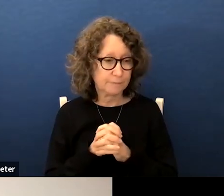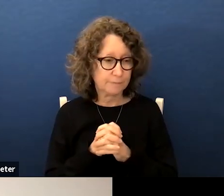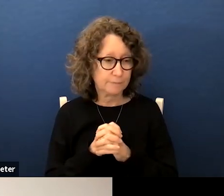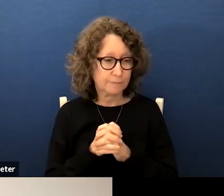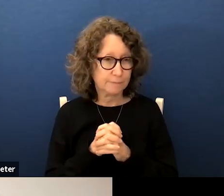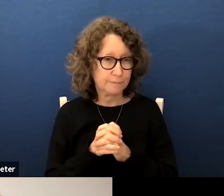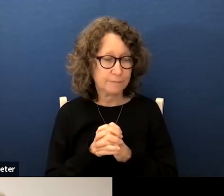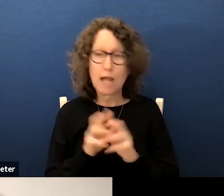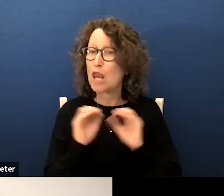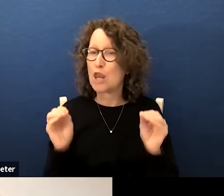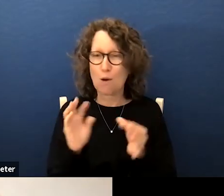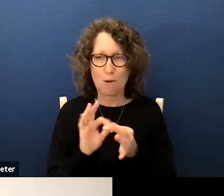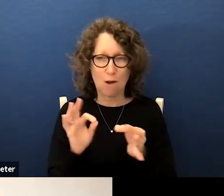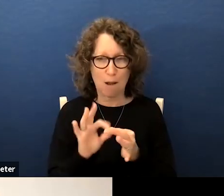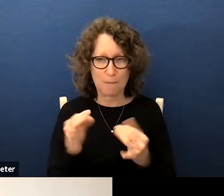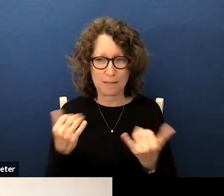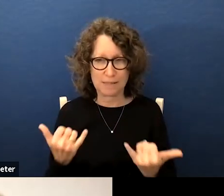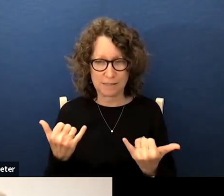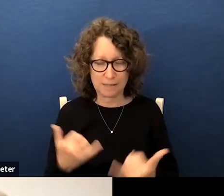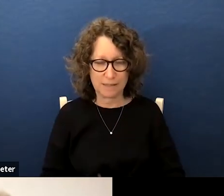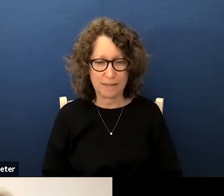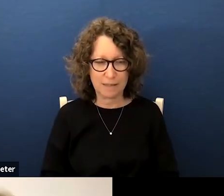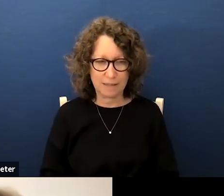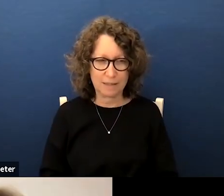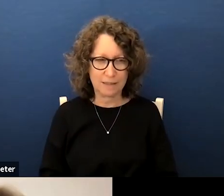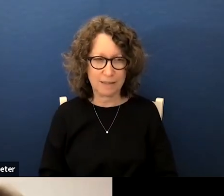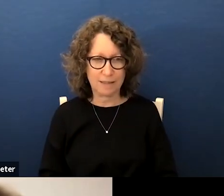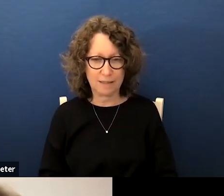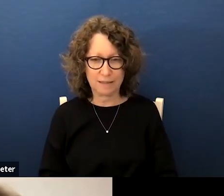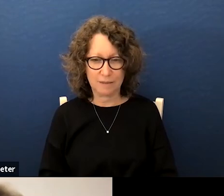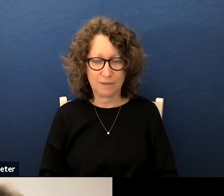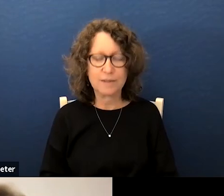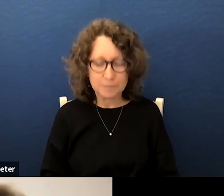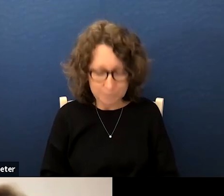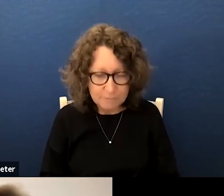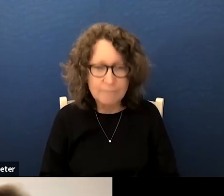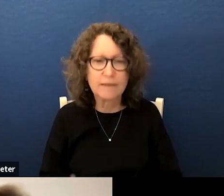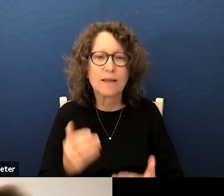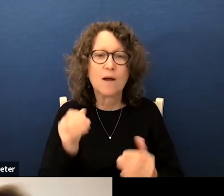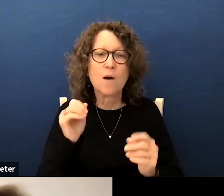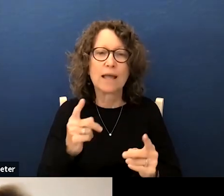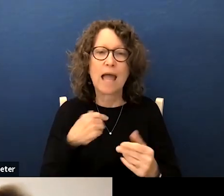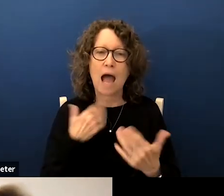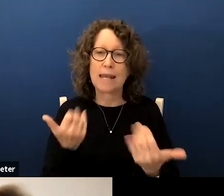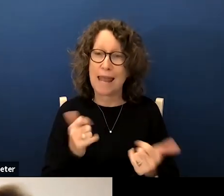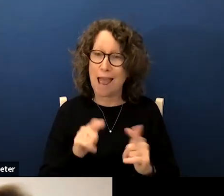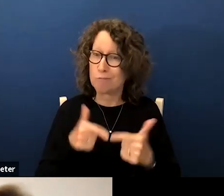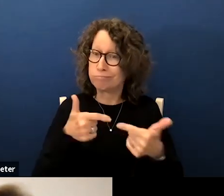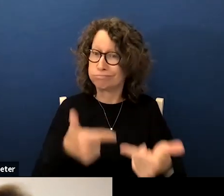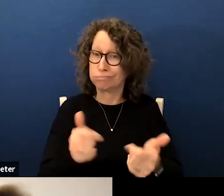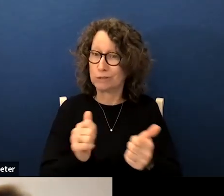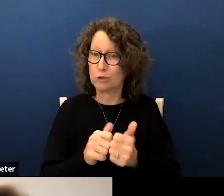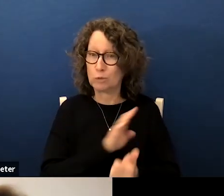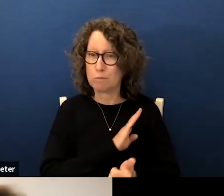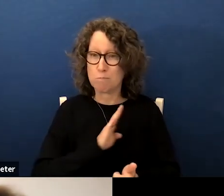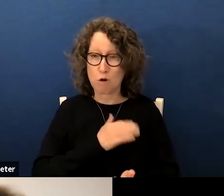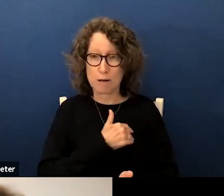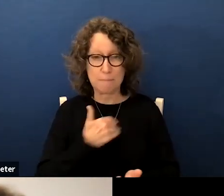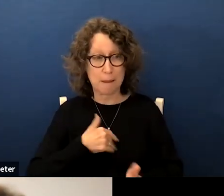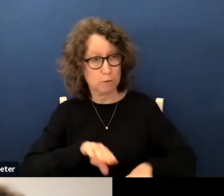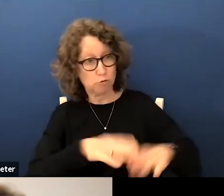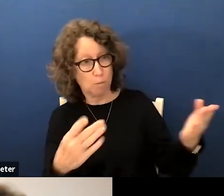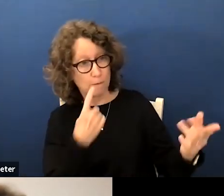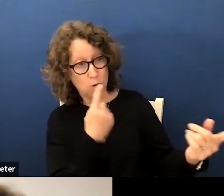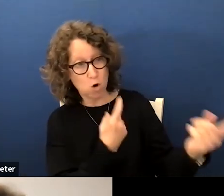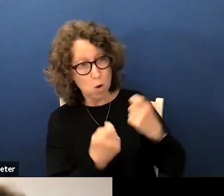um no public comment on this item first important thanks so much then i guess i would like to turn it over to board members for questions